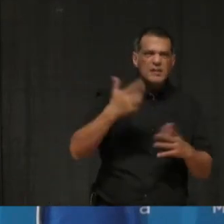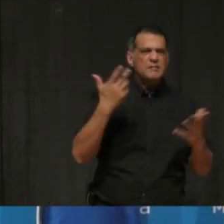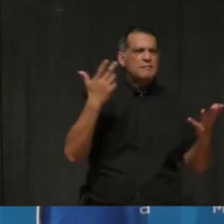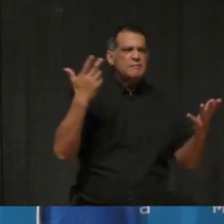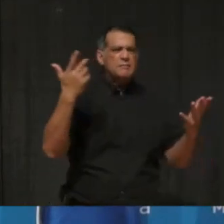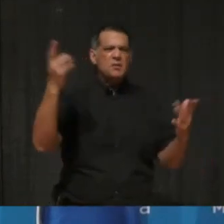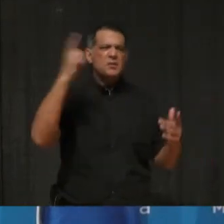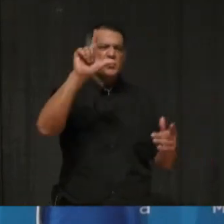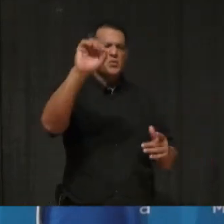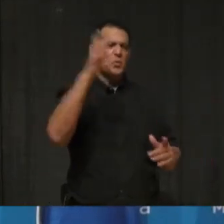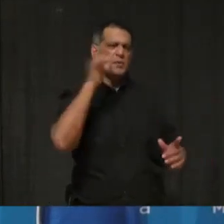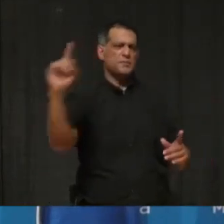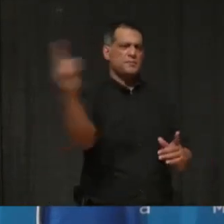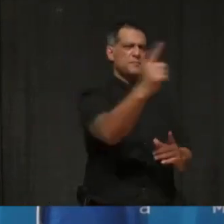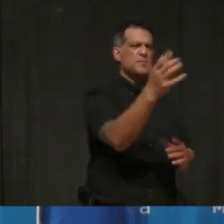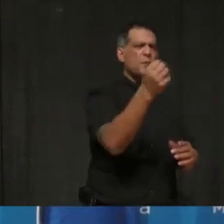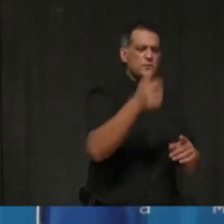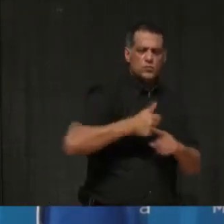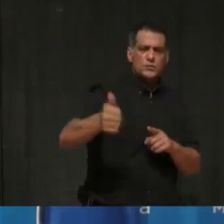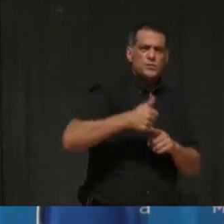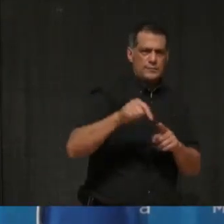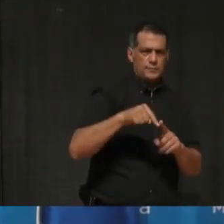transportation question. Thank you. Thank you.